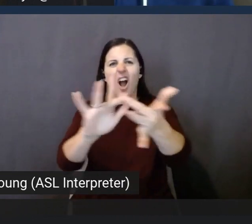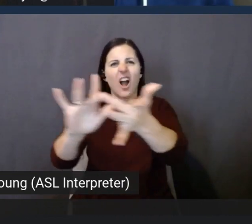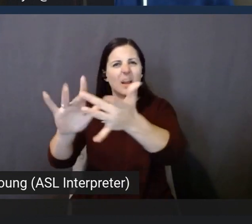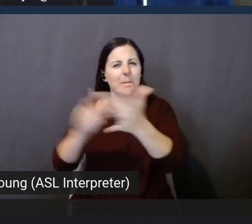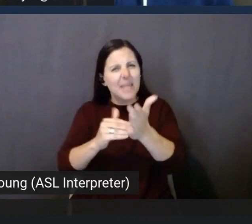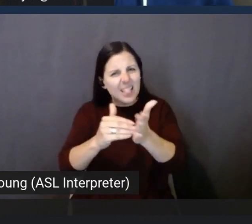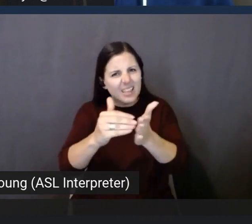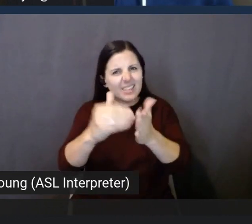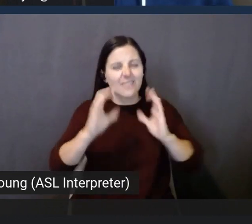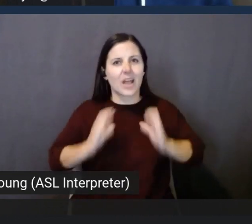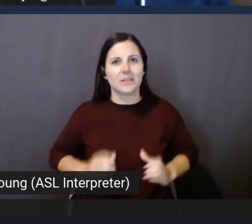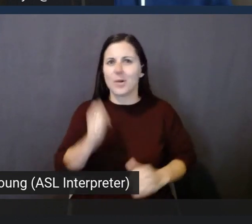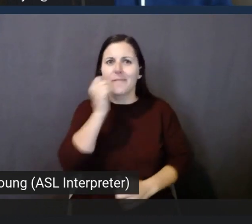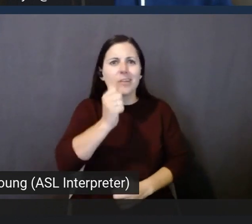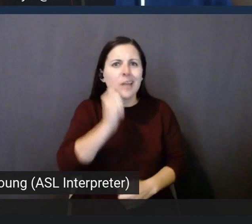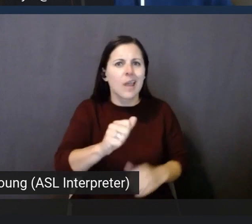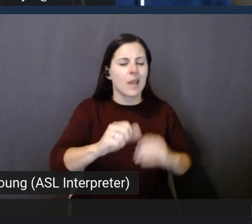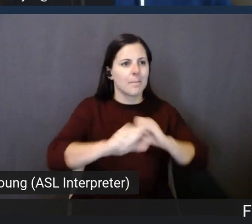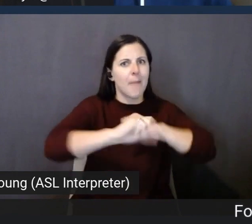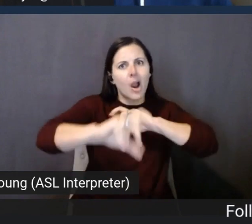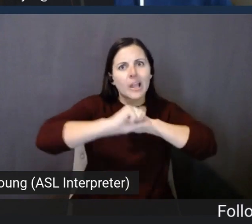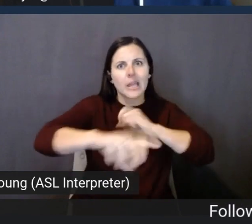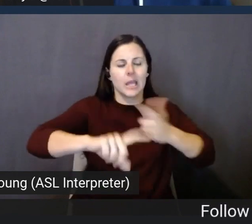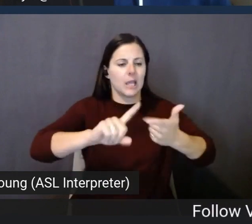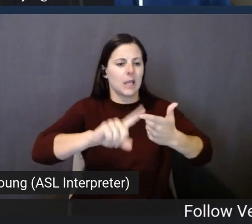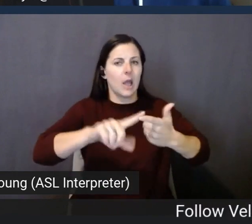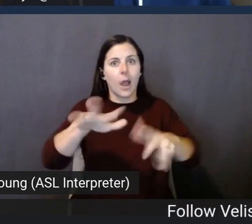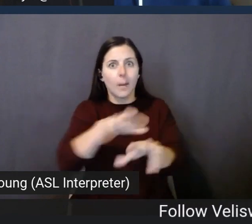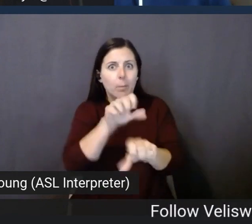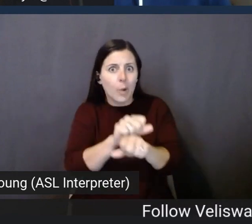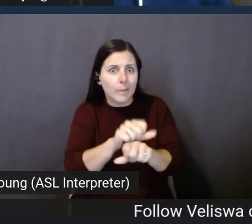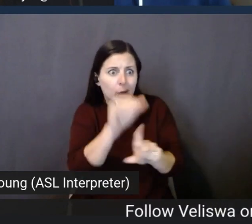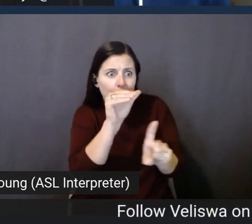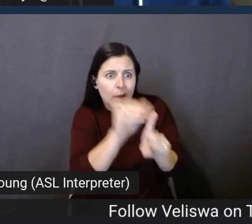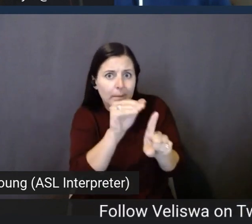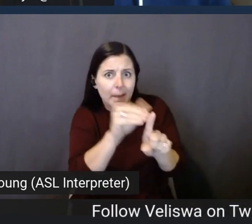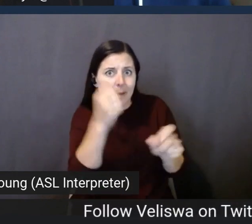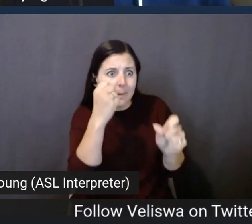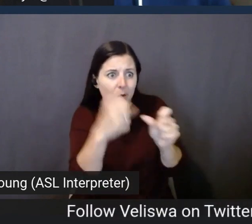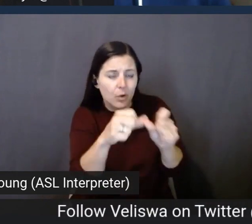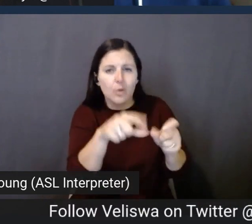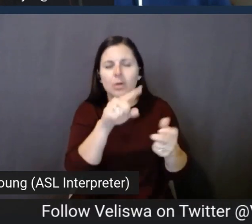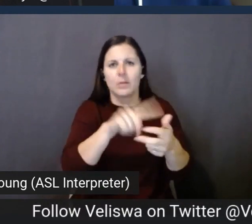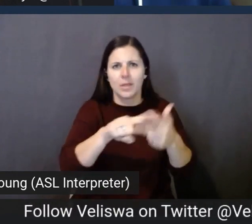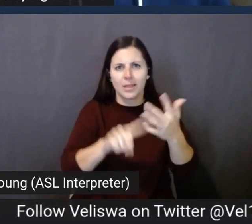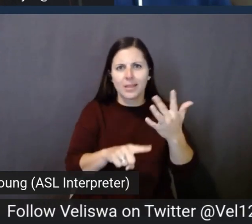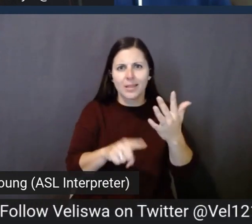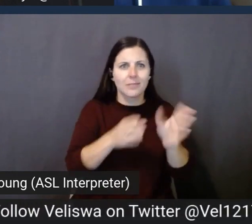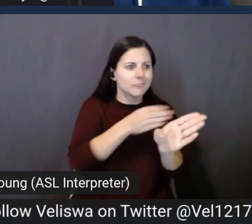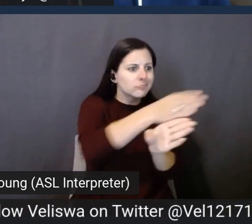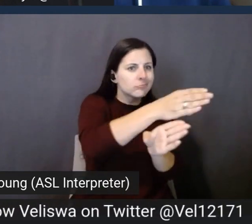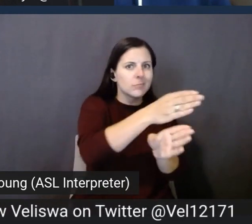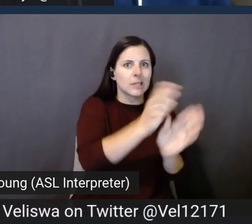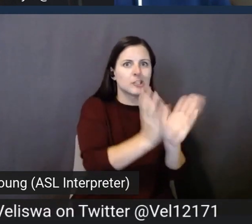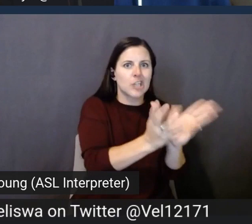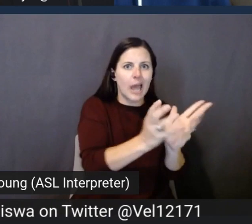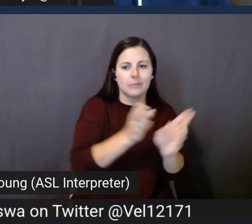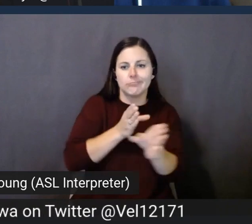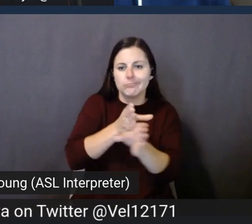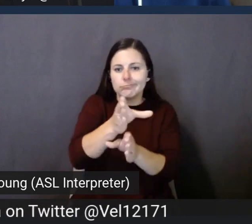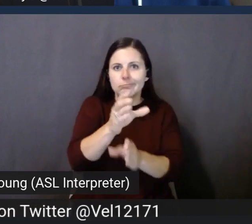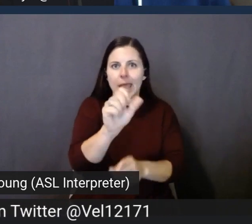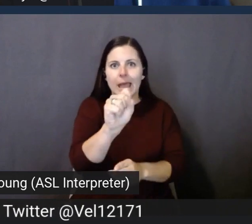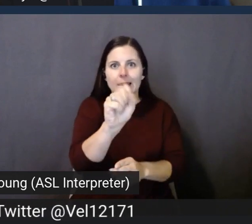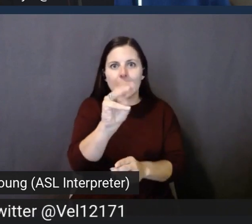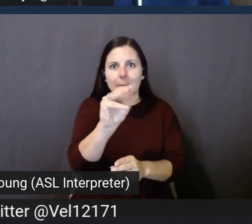communications like marketing promotions, appointment reminders, and you can do this via multiple channels, whether it's chat, SMS, or